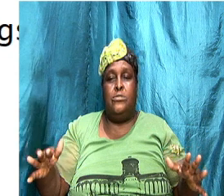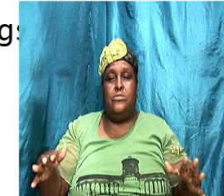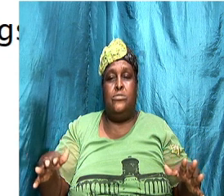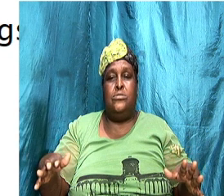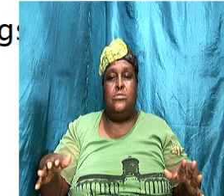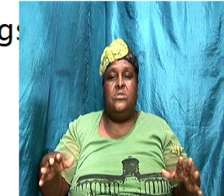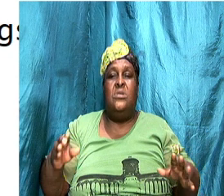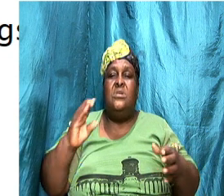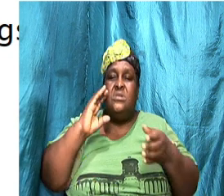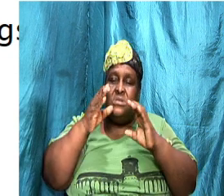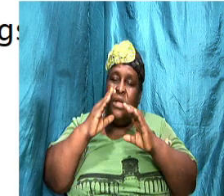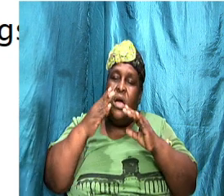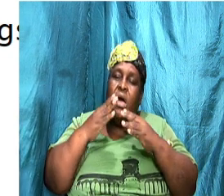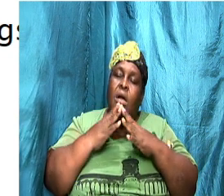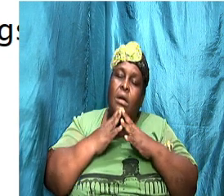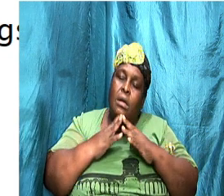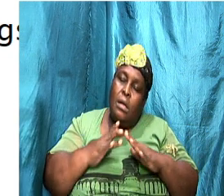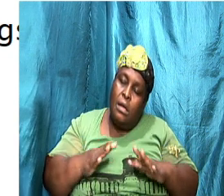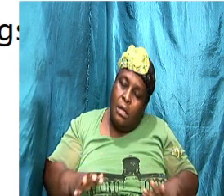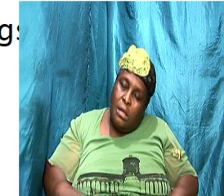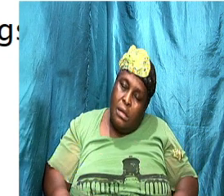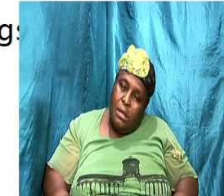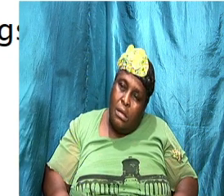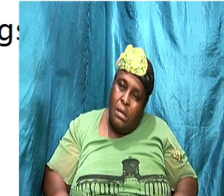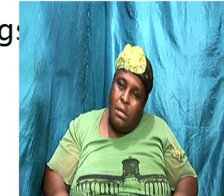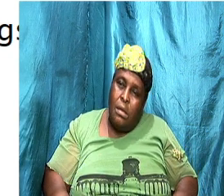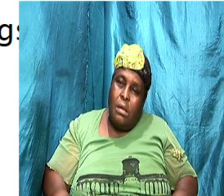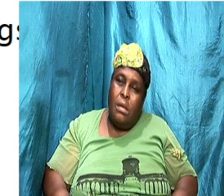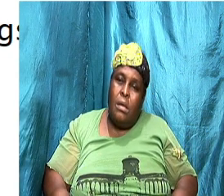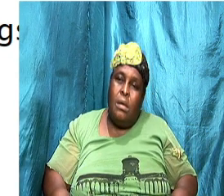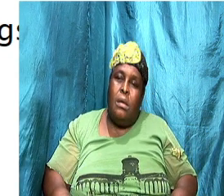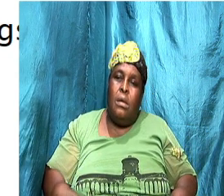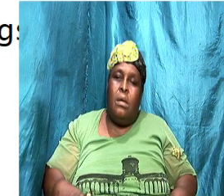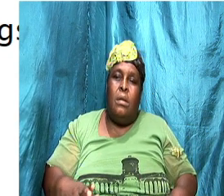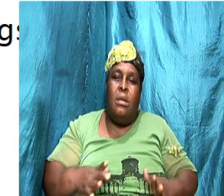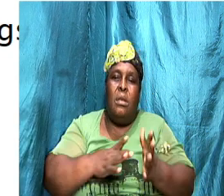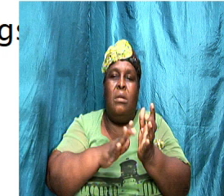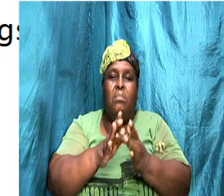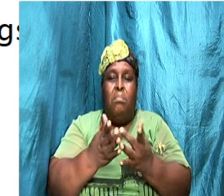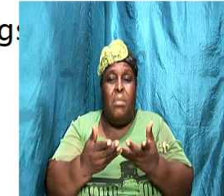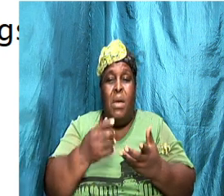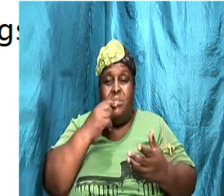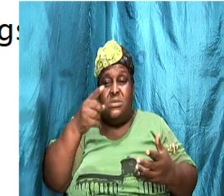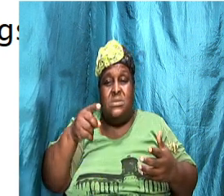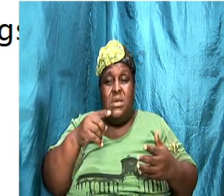Ephesians 4 verses 26 it says be angry and sin not